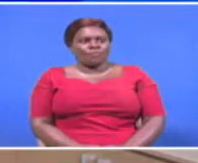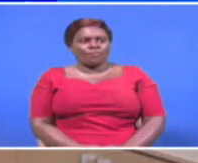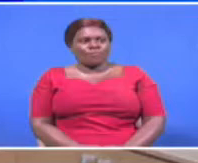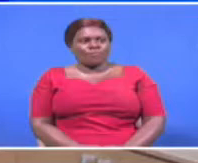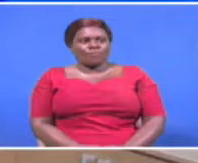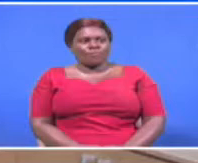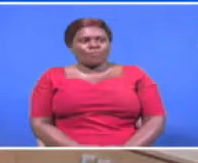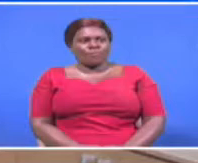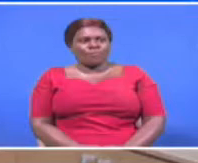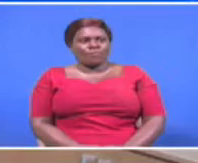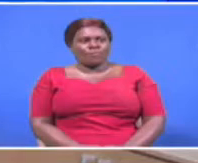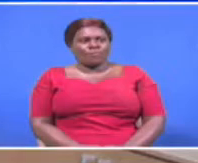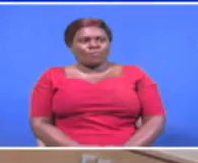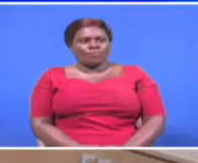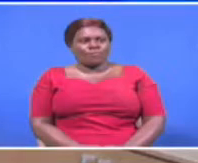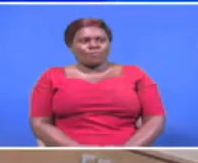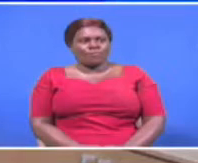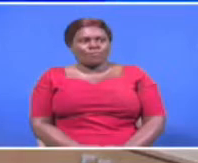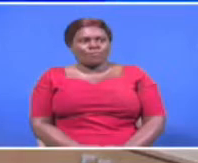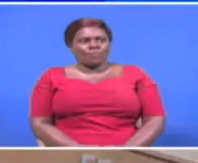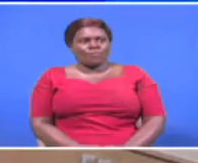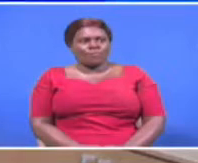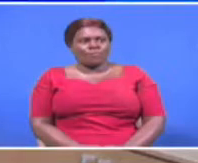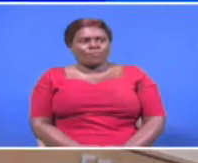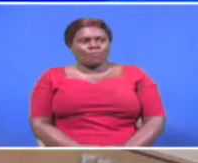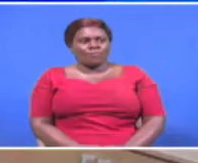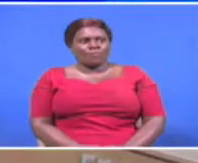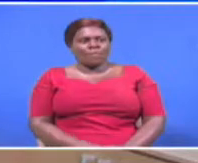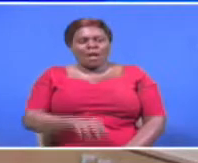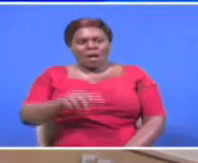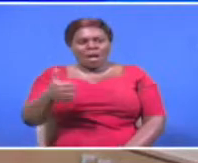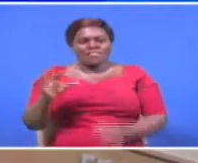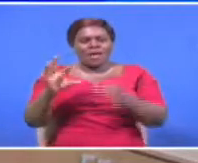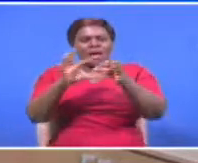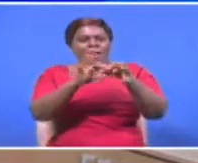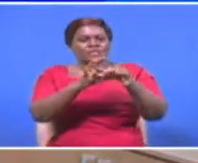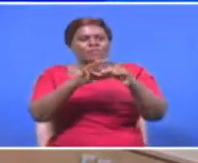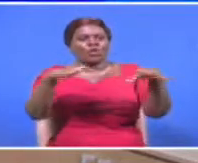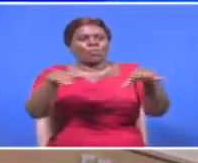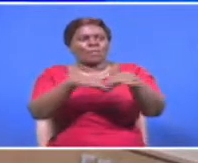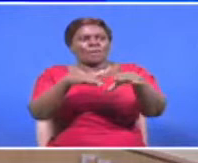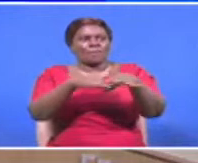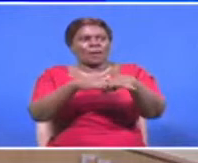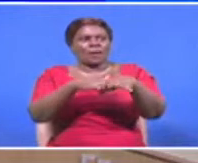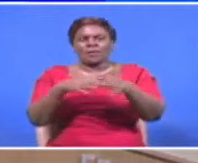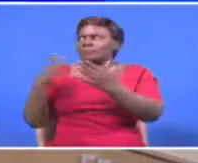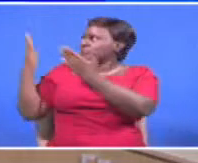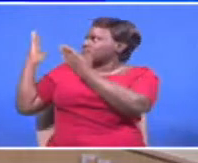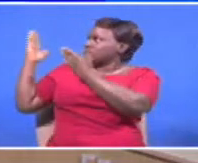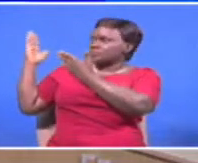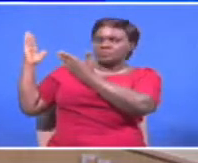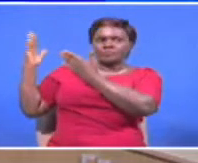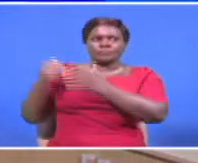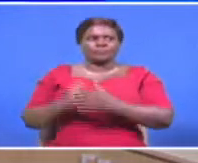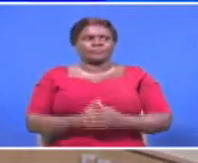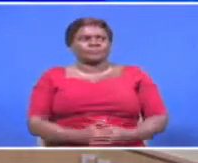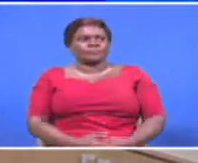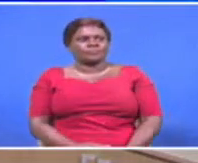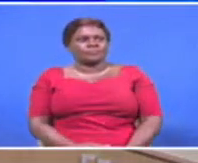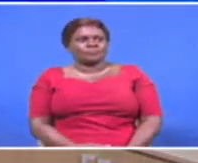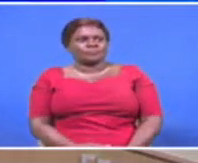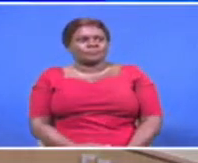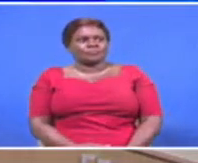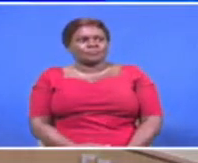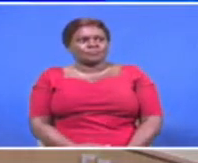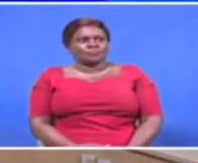malindi member of parliament amina mnyazi and still on the azimio team the first talk that's 1.0 was suba north